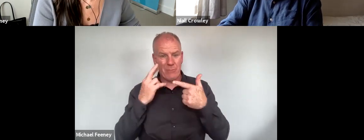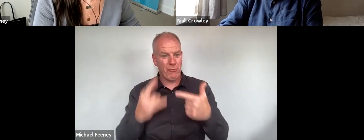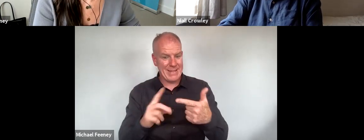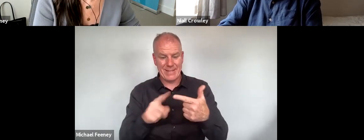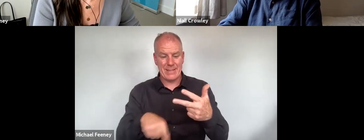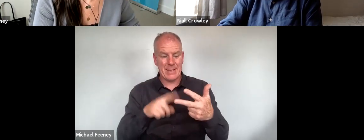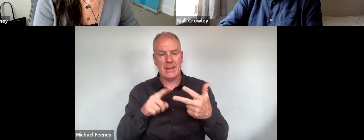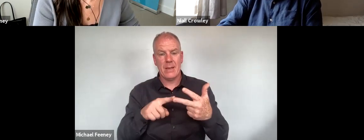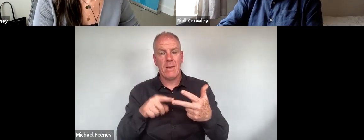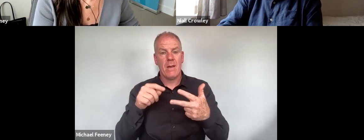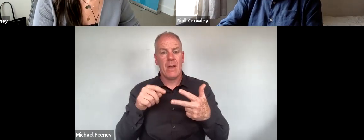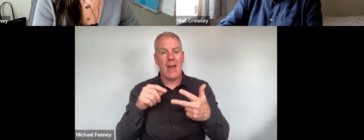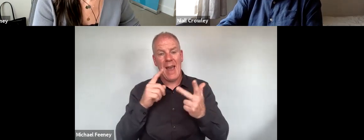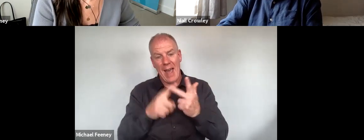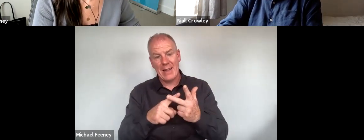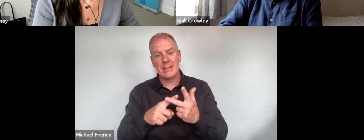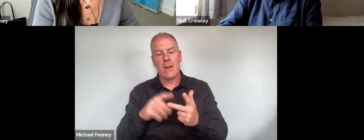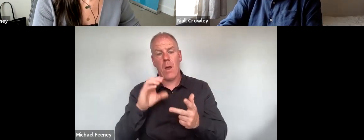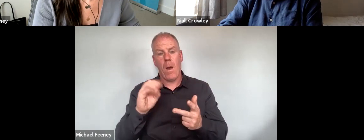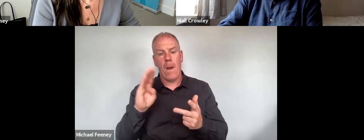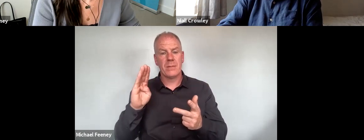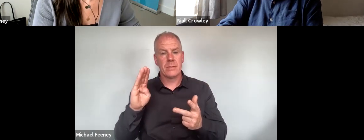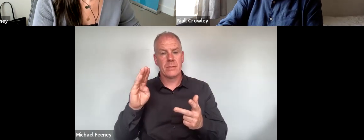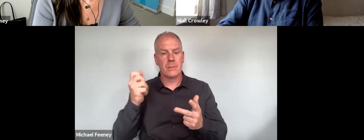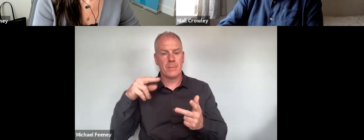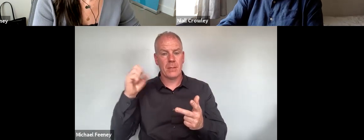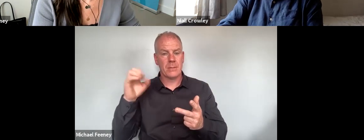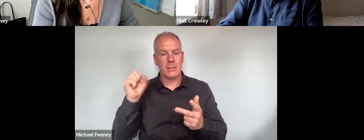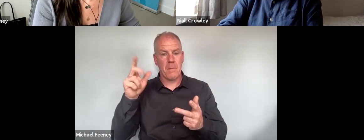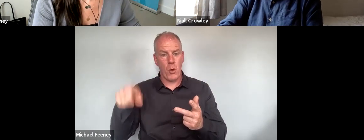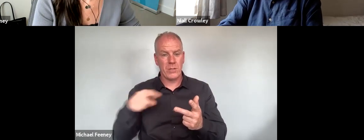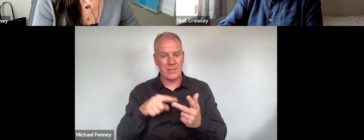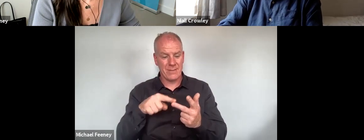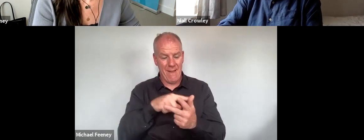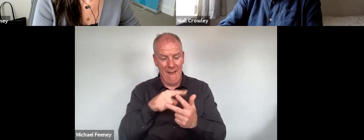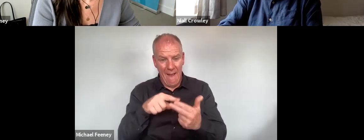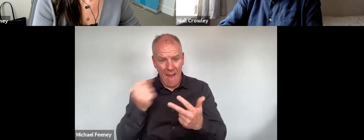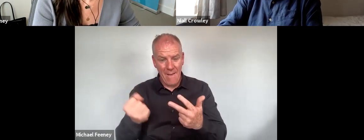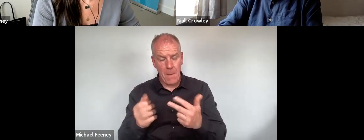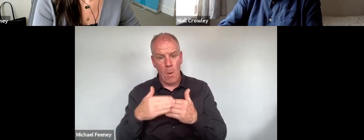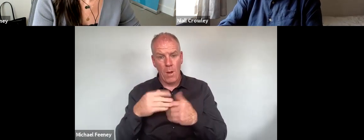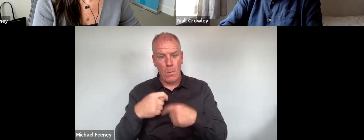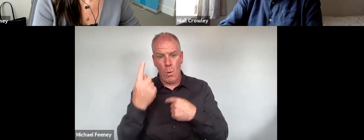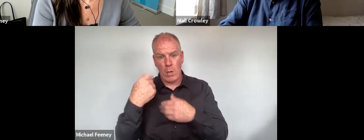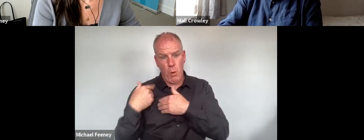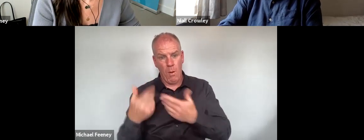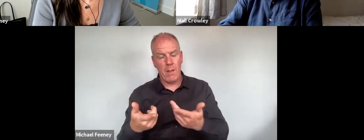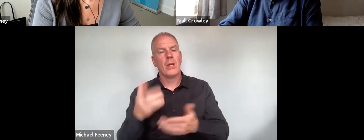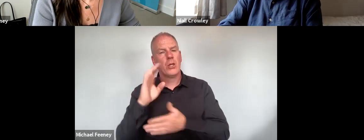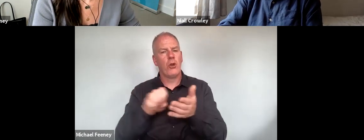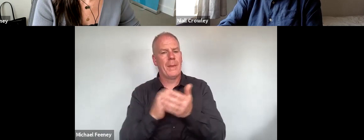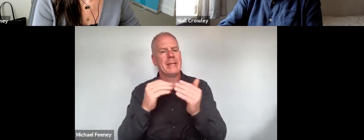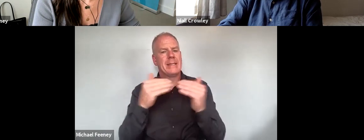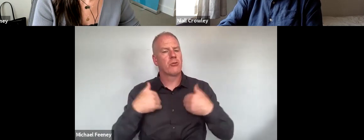or, or, and an ombudsperson mandate. The European Commission standard reflects a concern in this development in